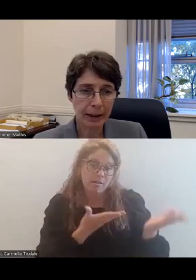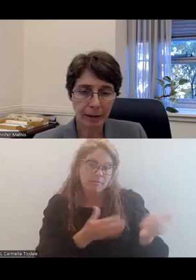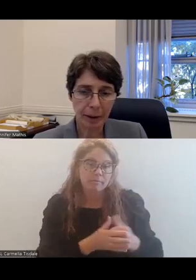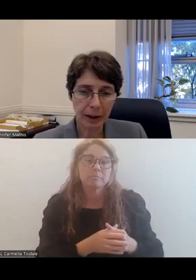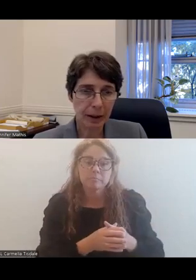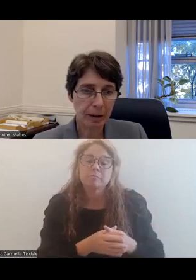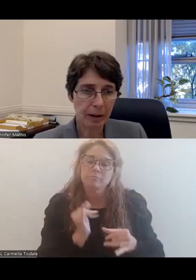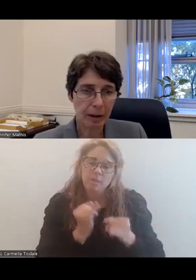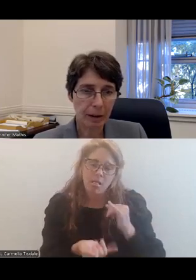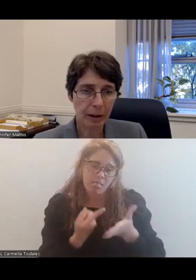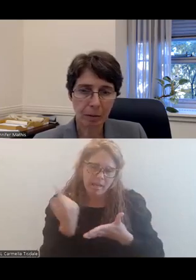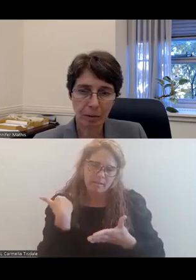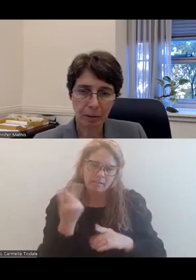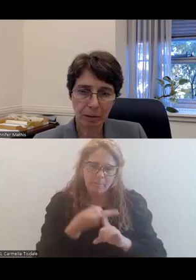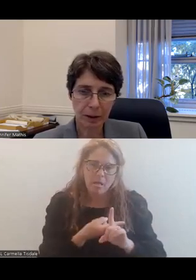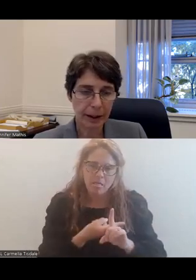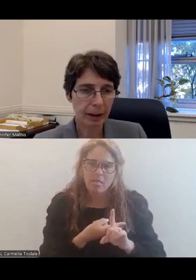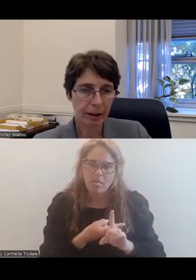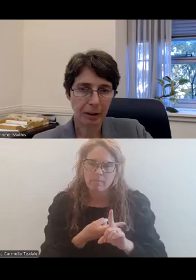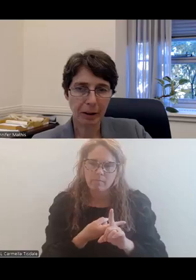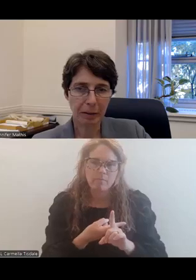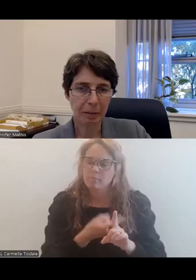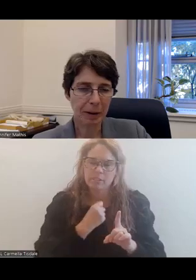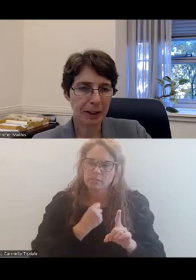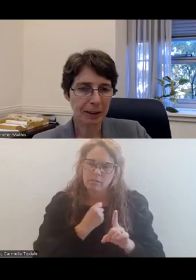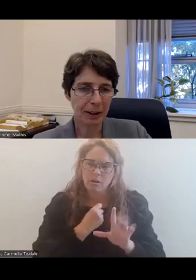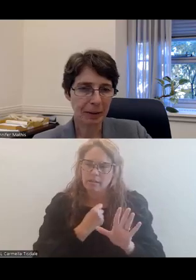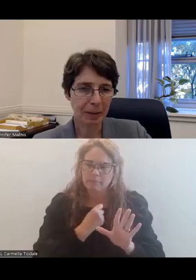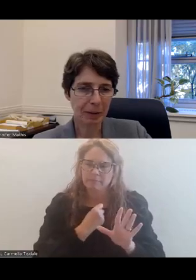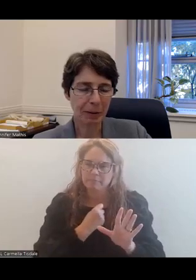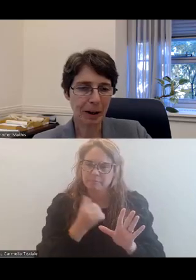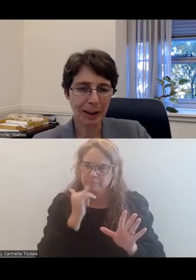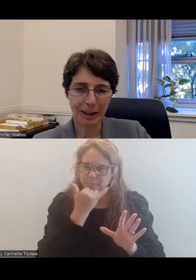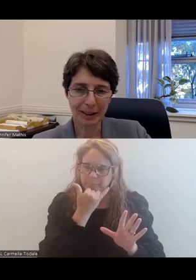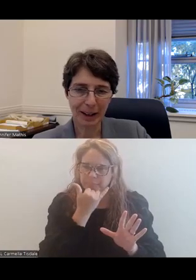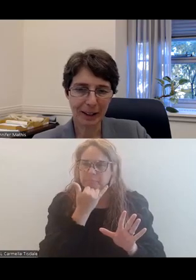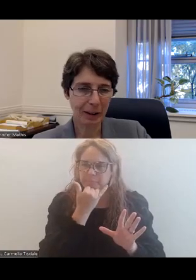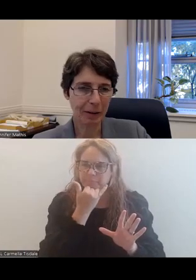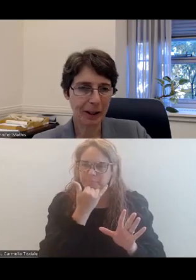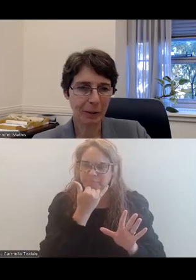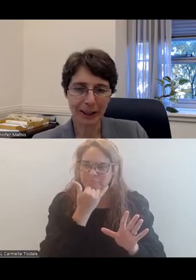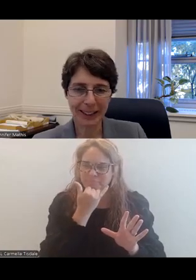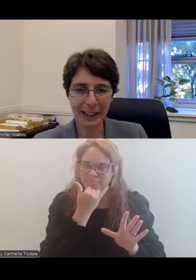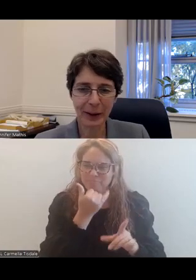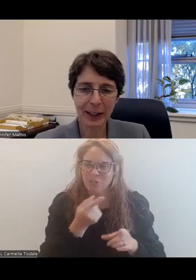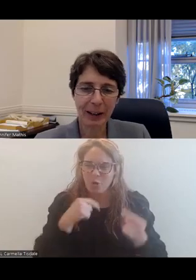Last month, last month,